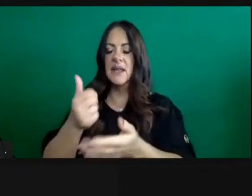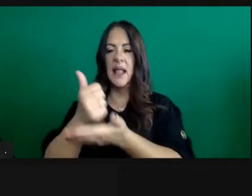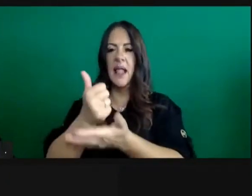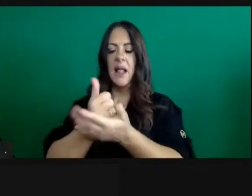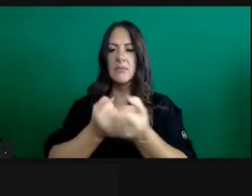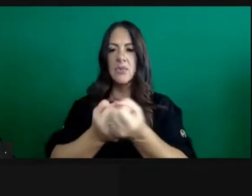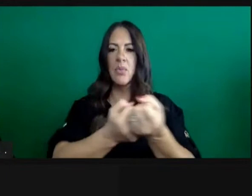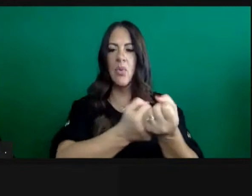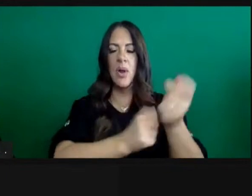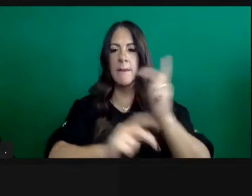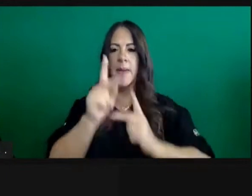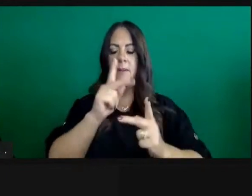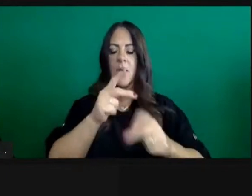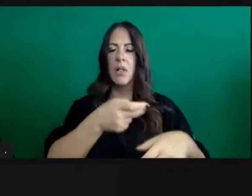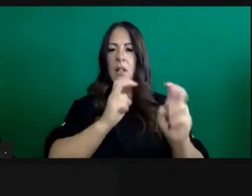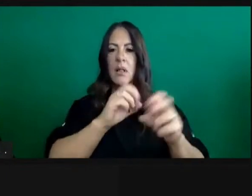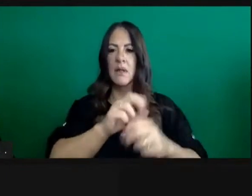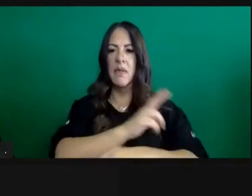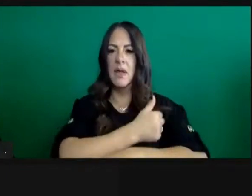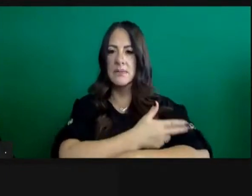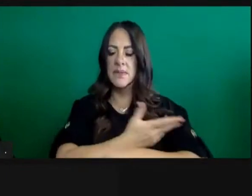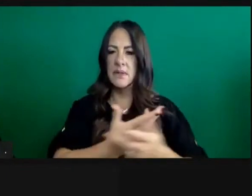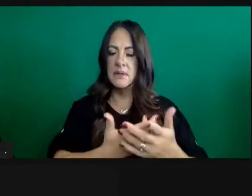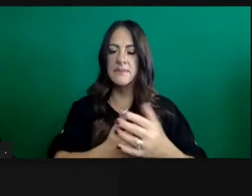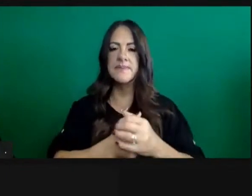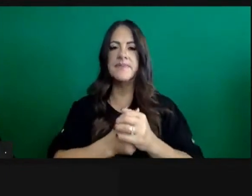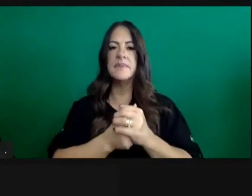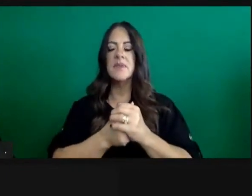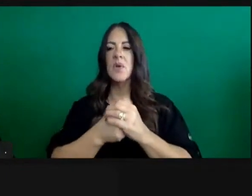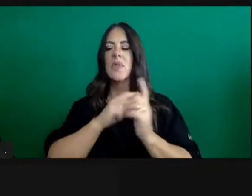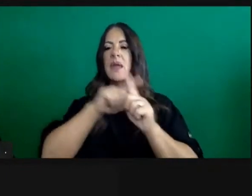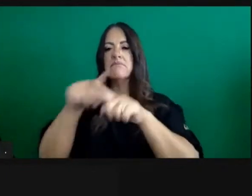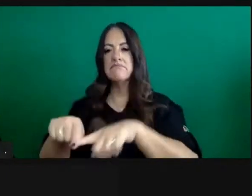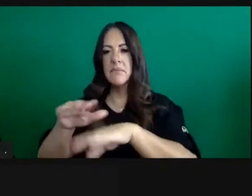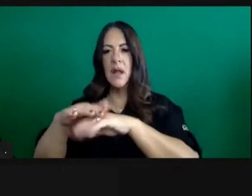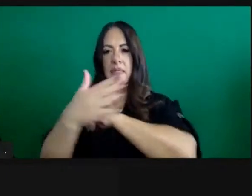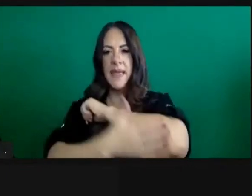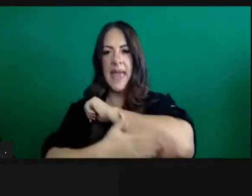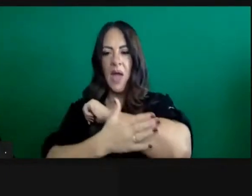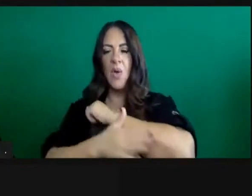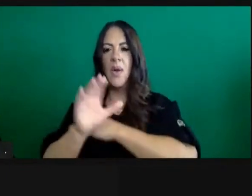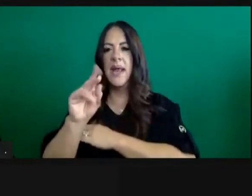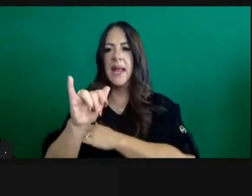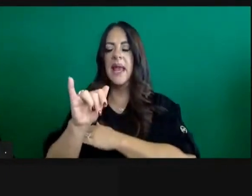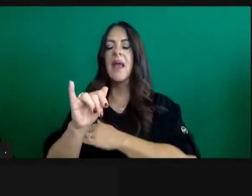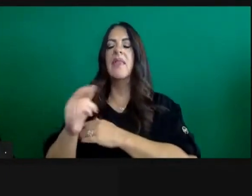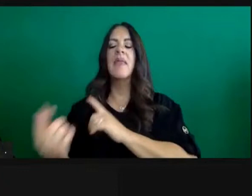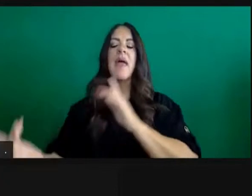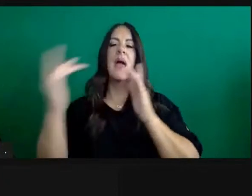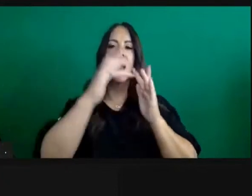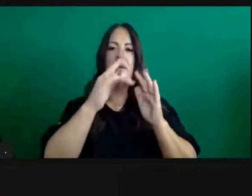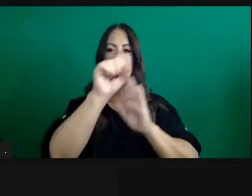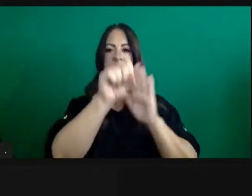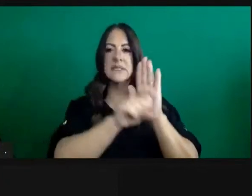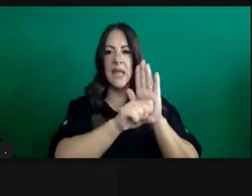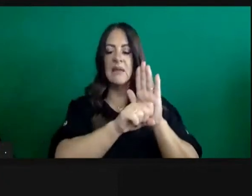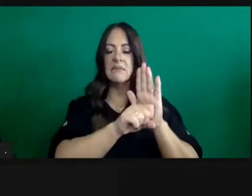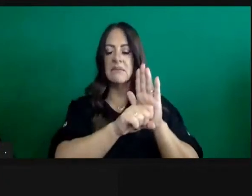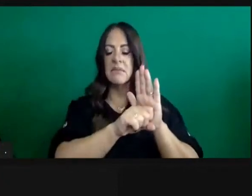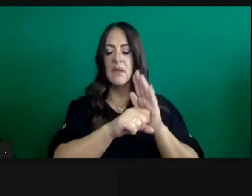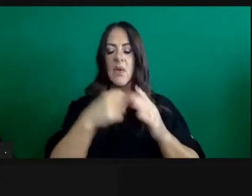partners at the county level and the region level from the state, our amazing leaders at the California